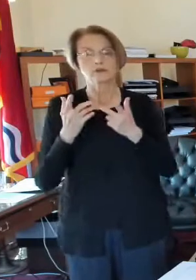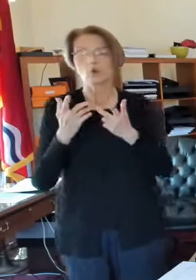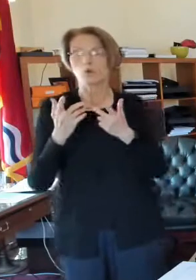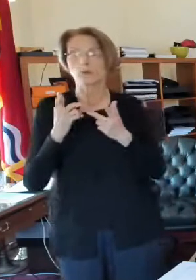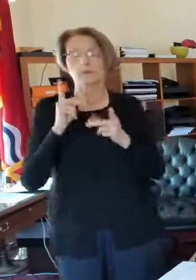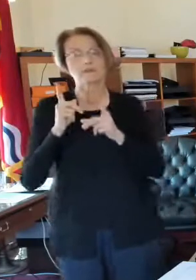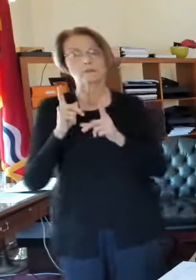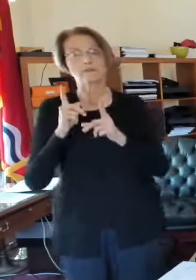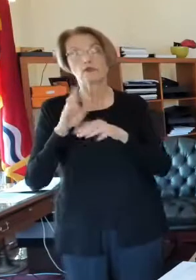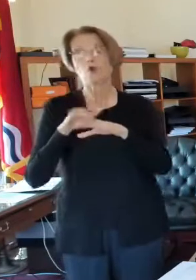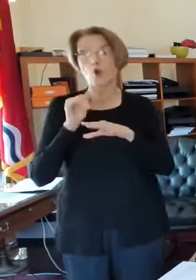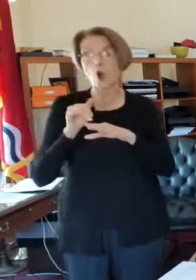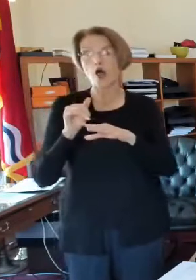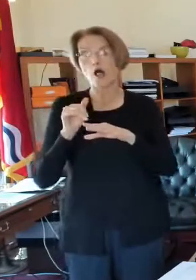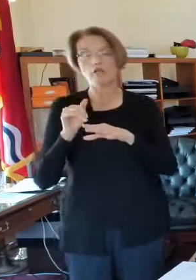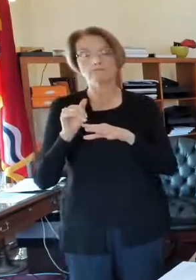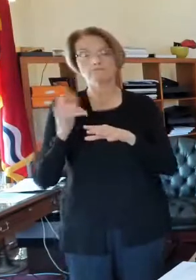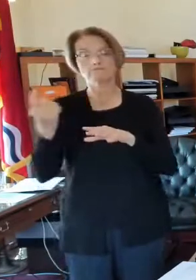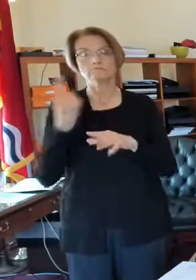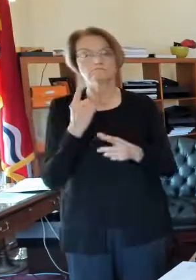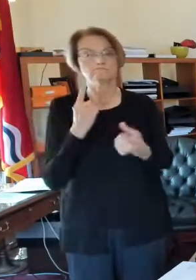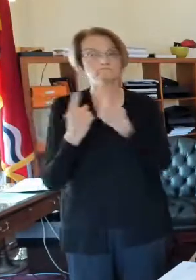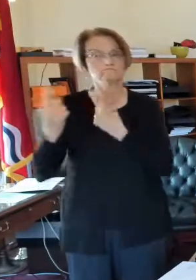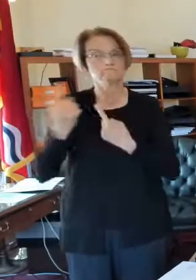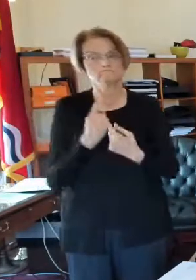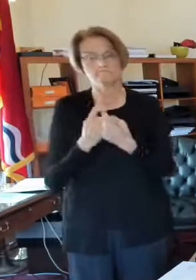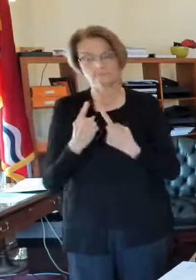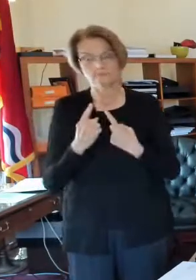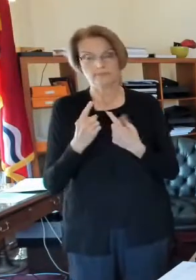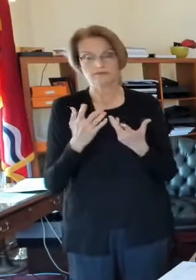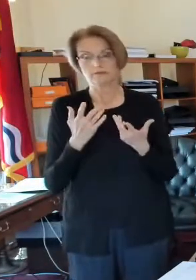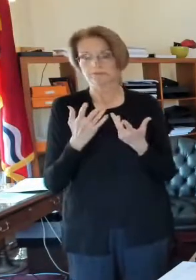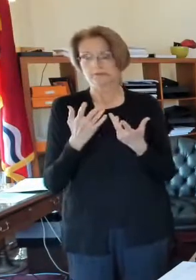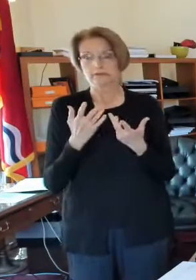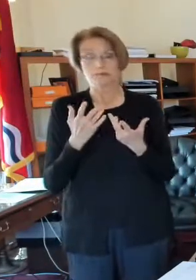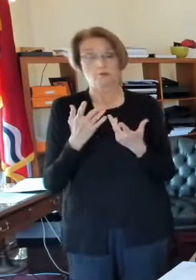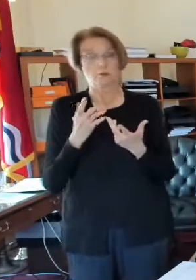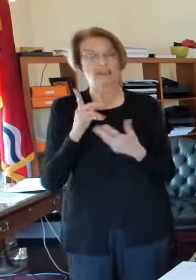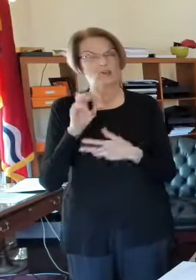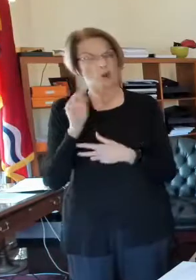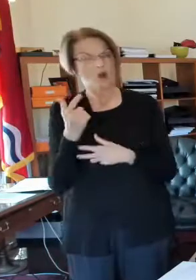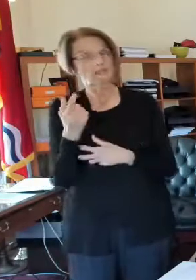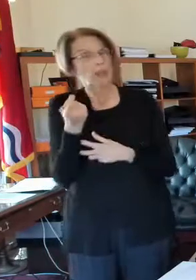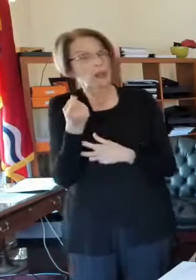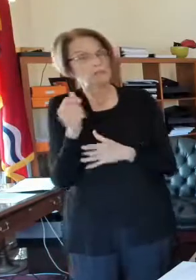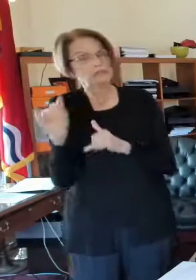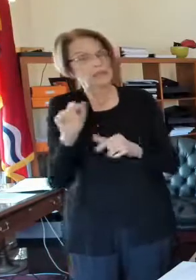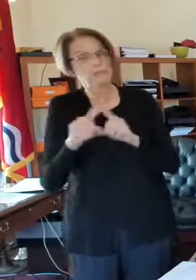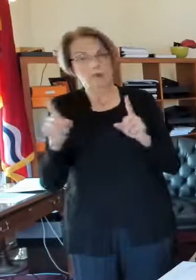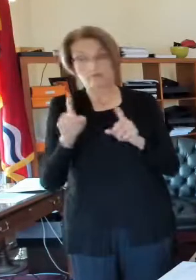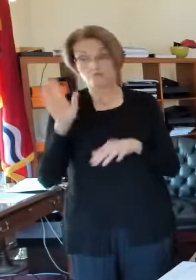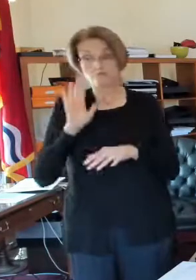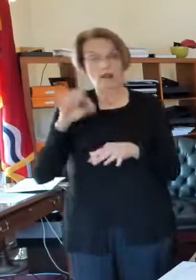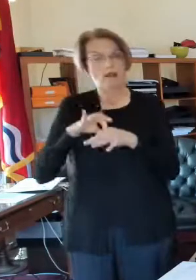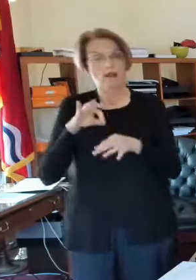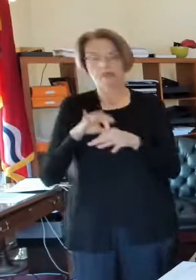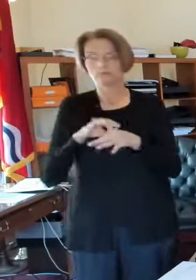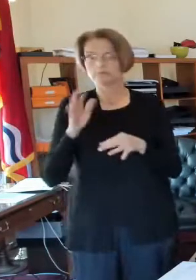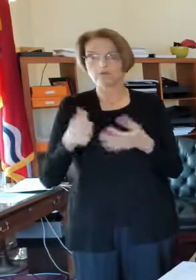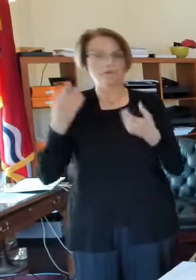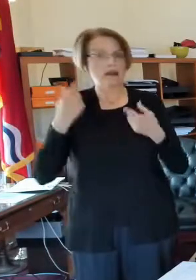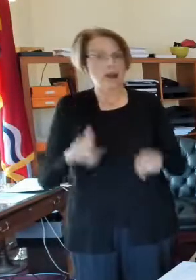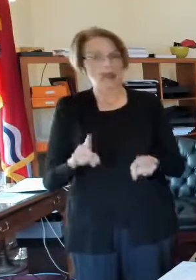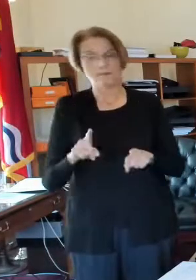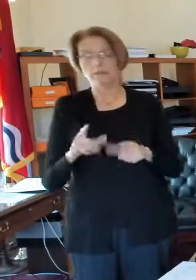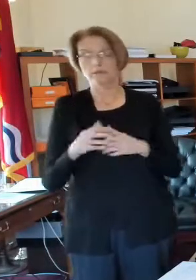This has not happened. It happened in August a bit, but this has not happened in prior elections, and I just